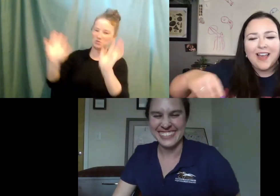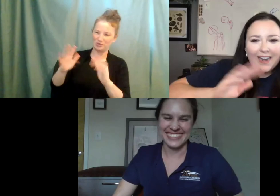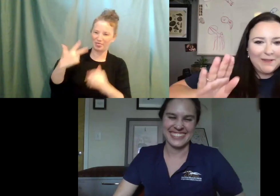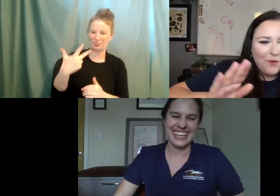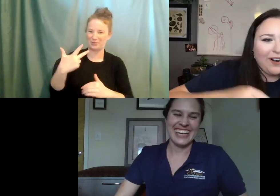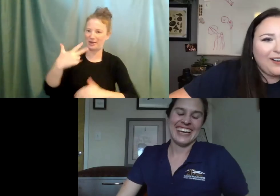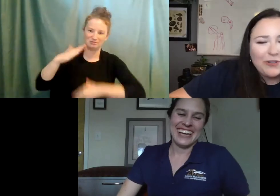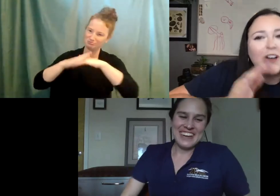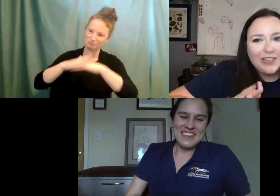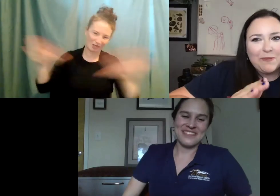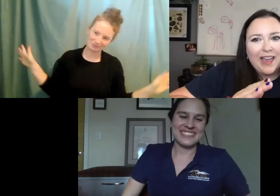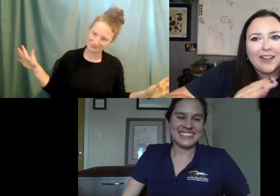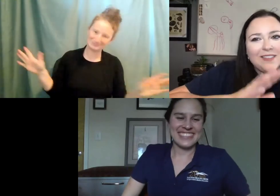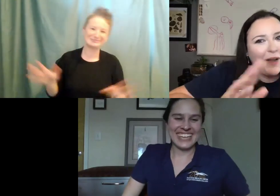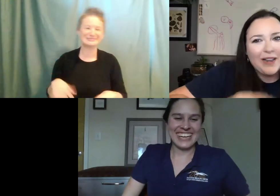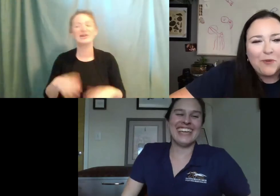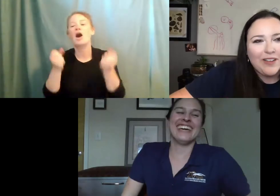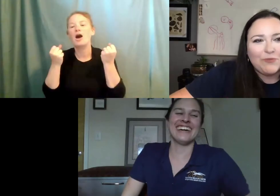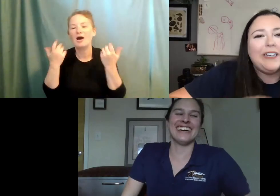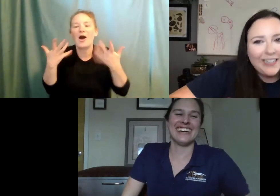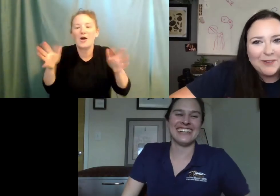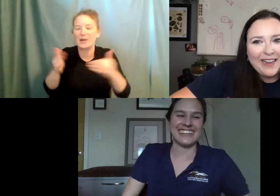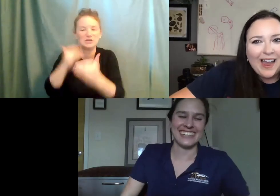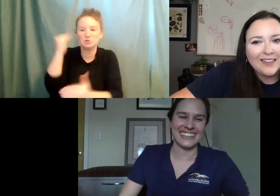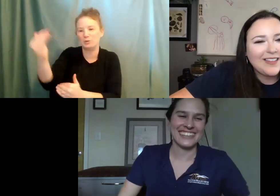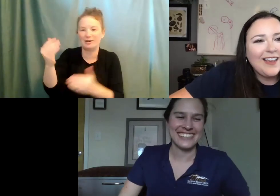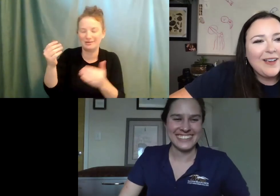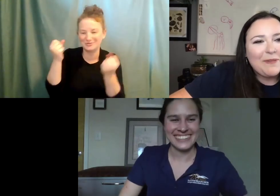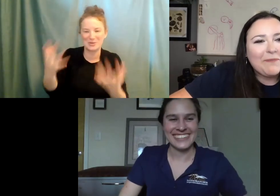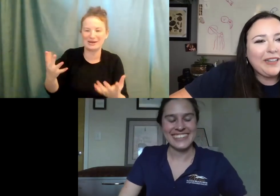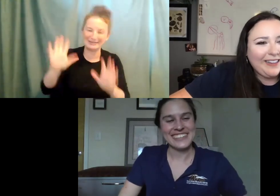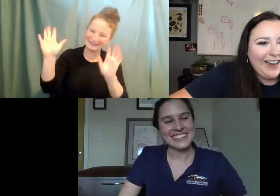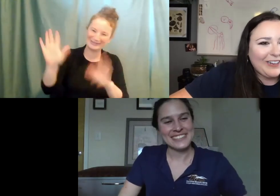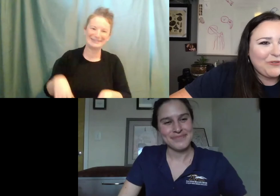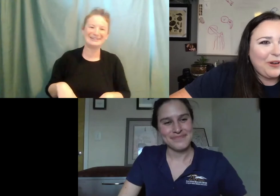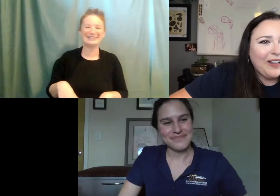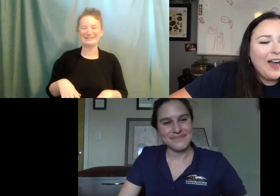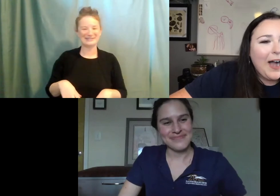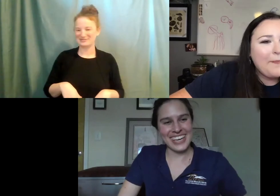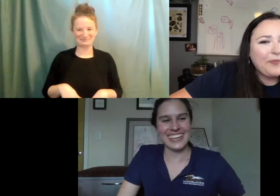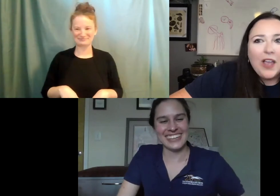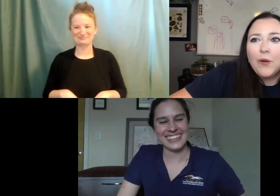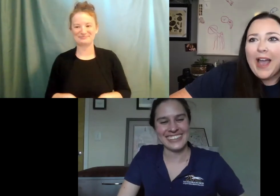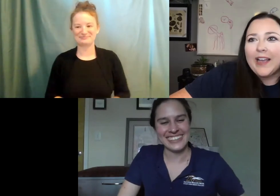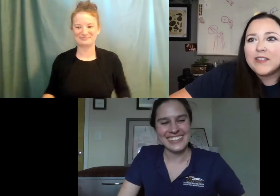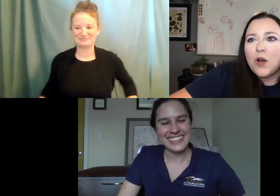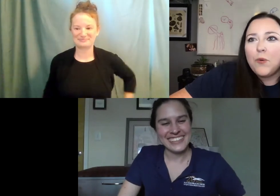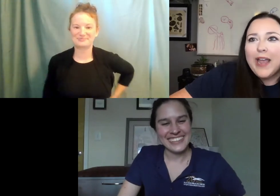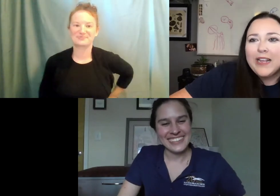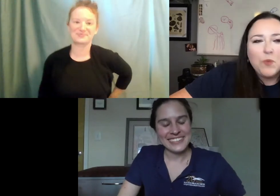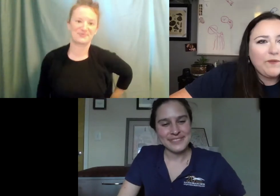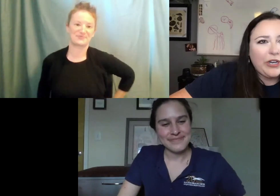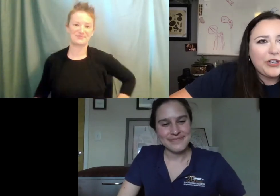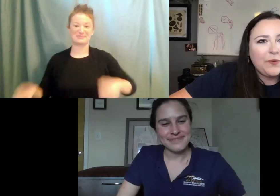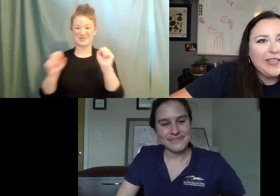max anymore. It's already too many cats. So anymore, we completely out of control. Um, okay. So